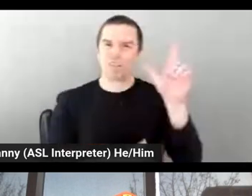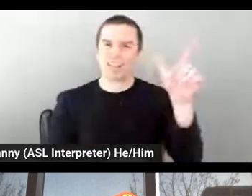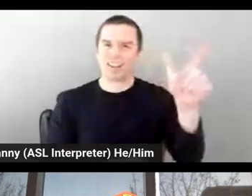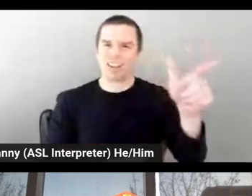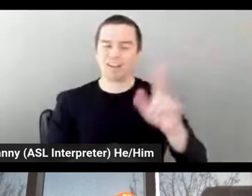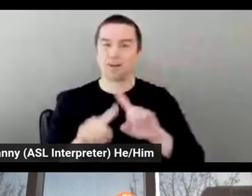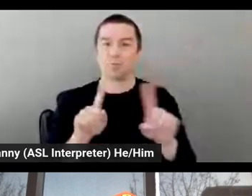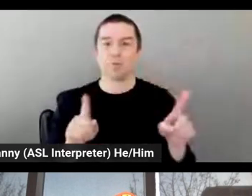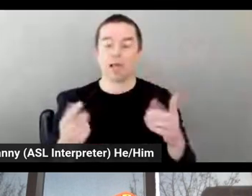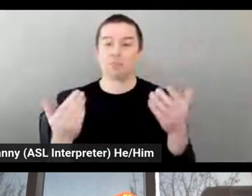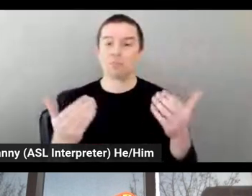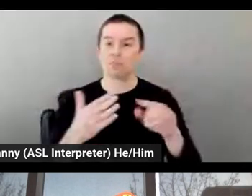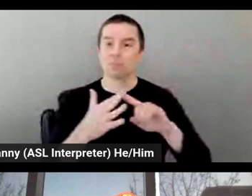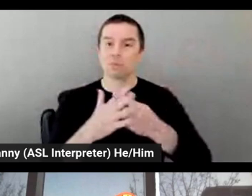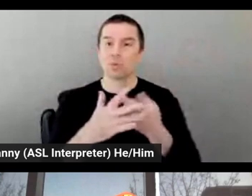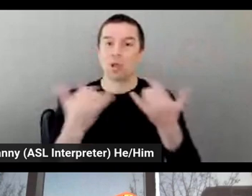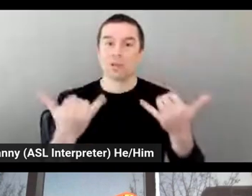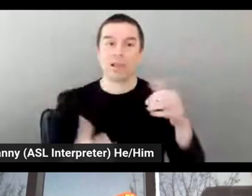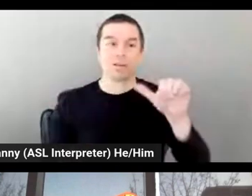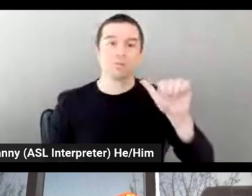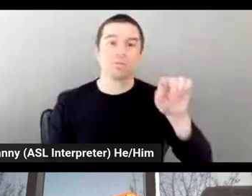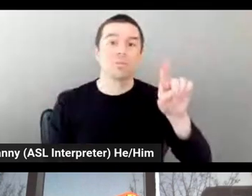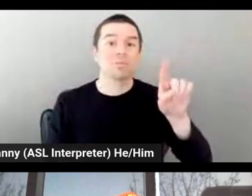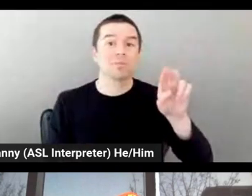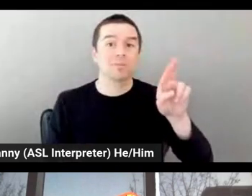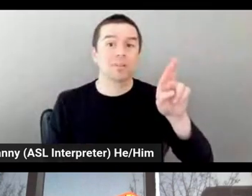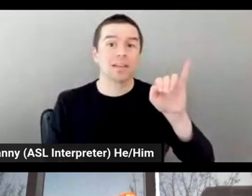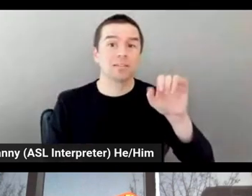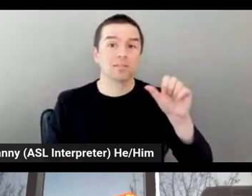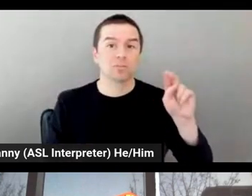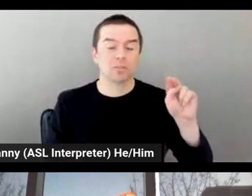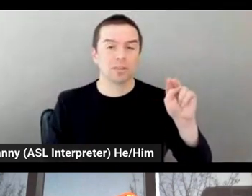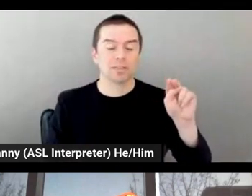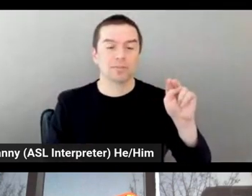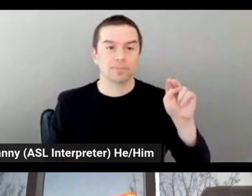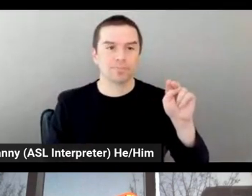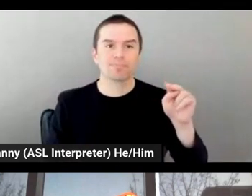no pun intended here, what were the driving principles behind the app?